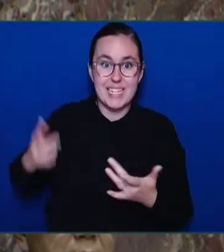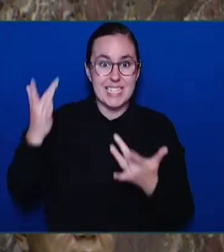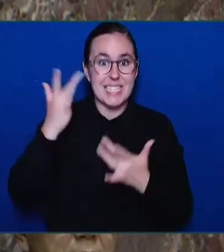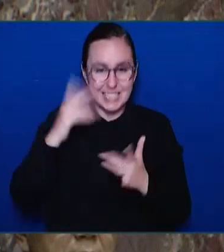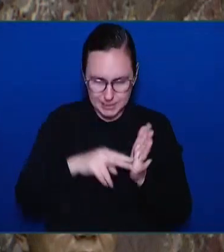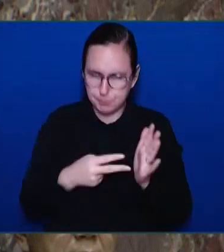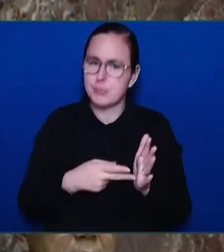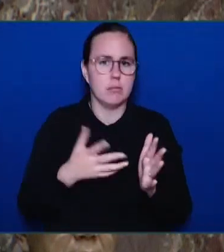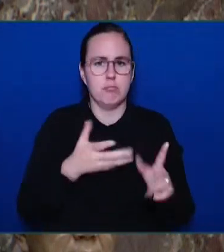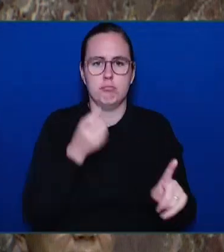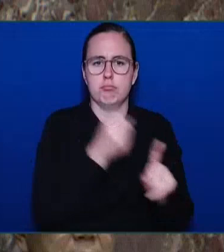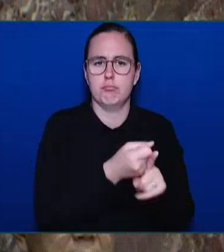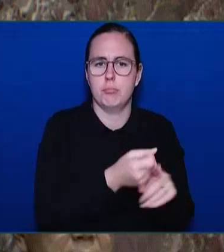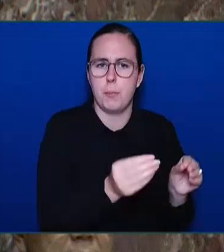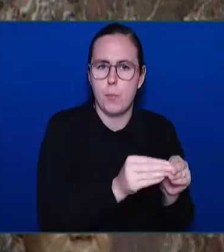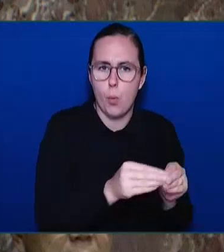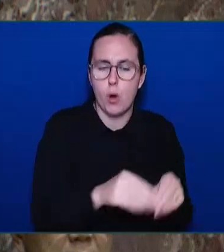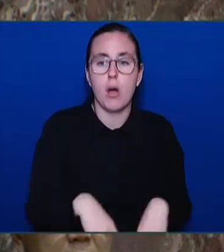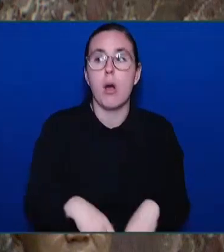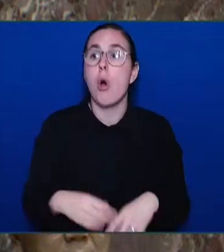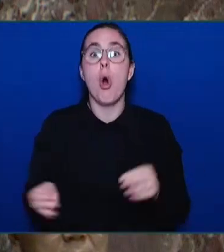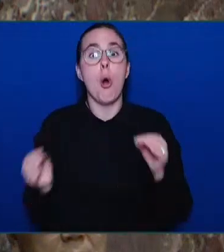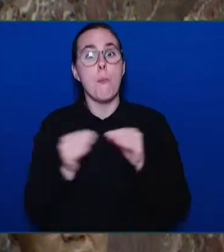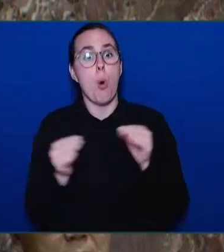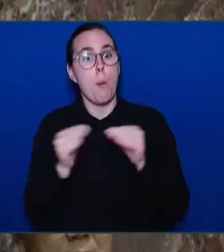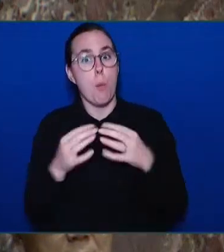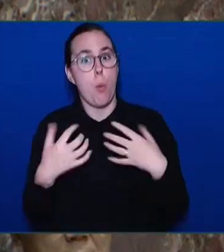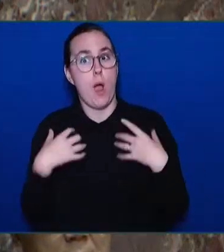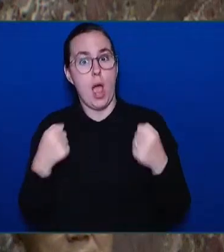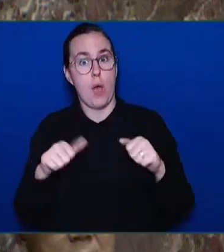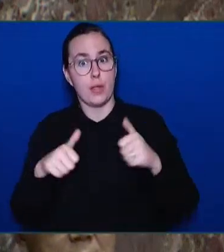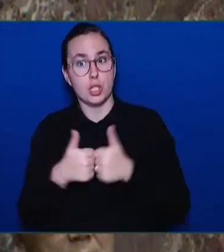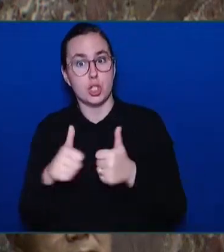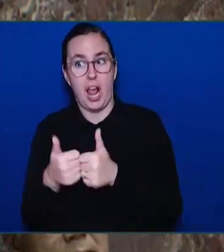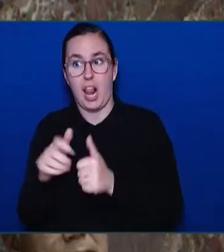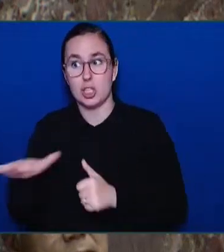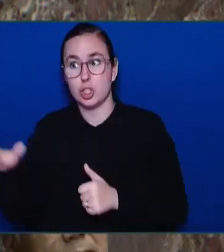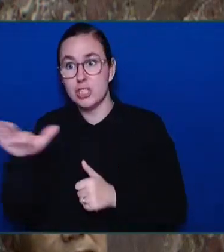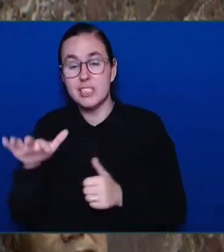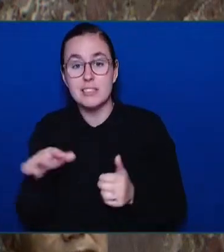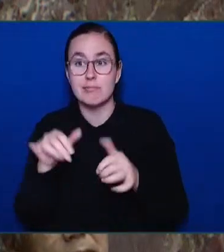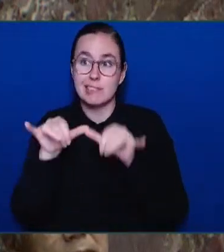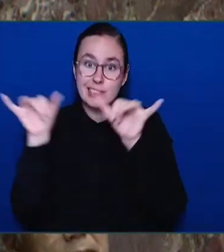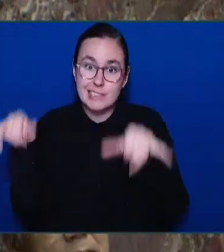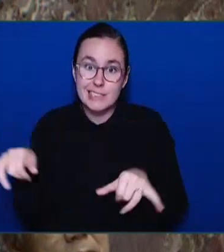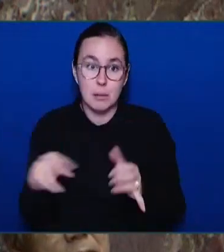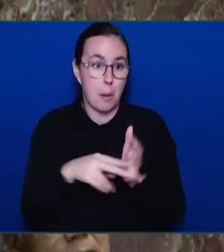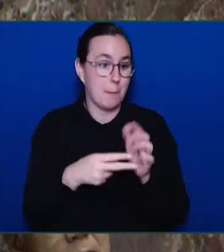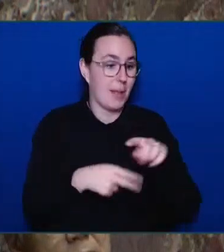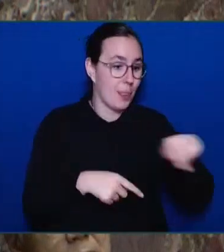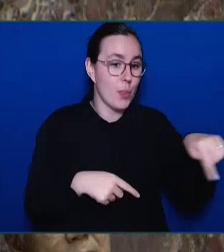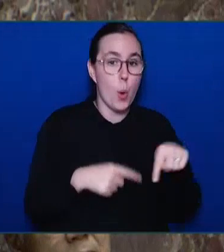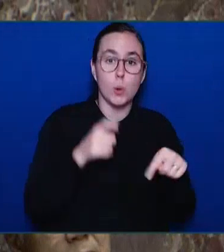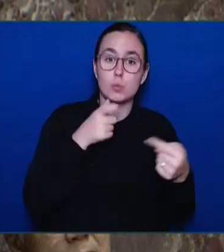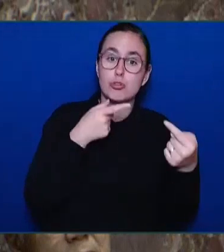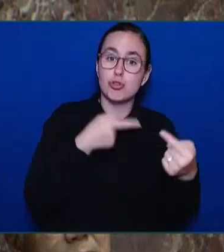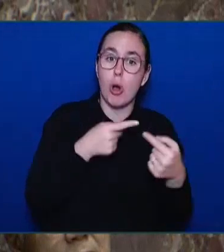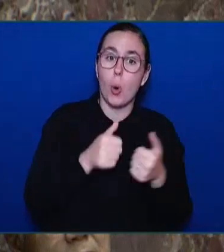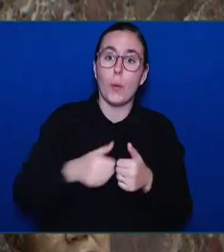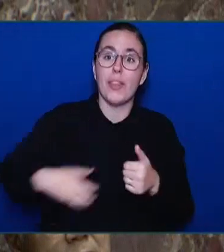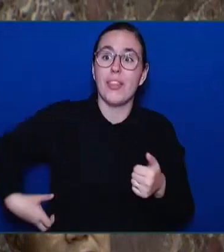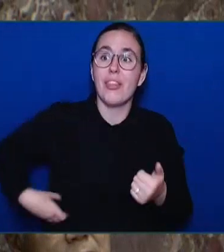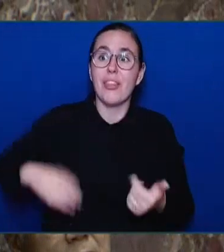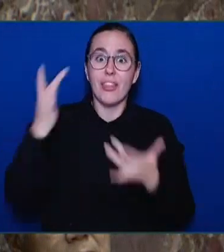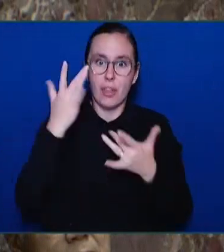and delay treatment for individuals. British Columbians are experiencing multiple emergencies, with a strain on our healthcare